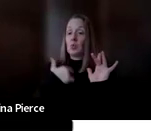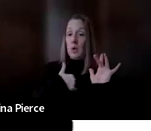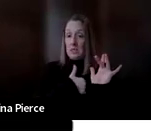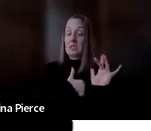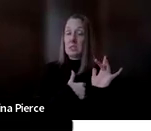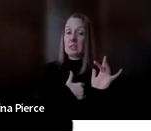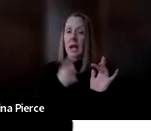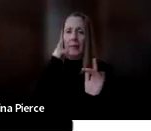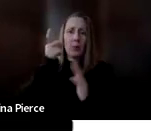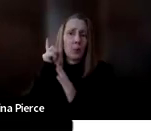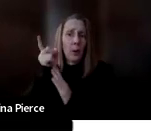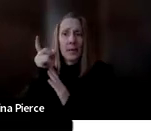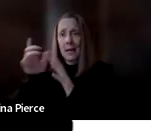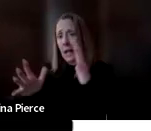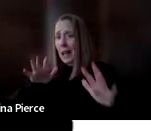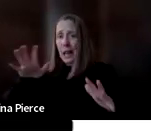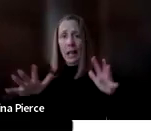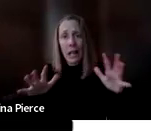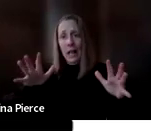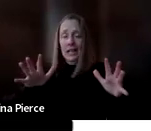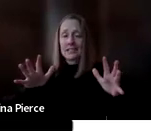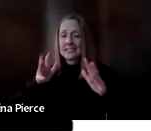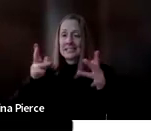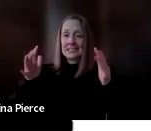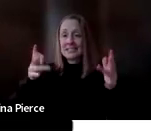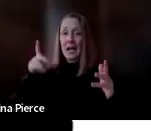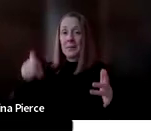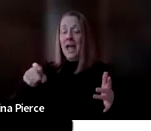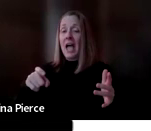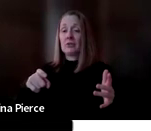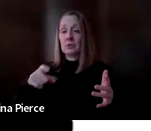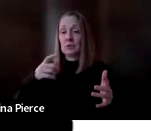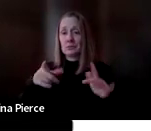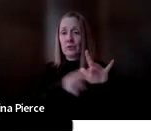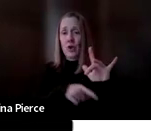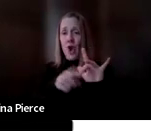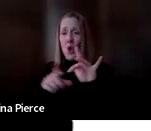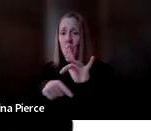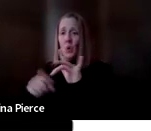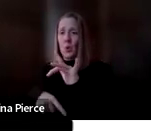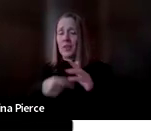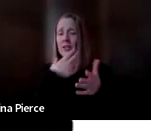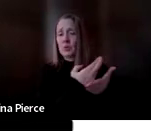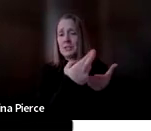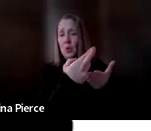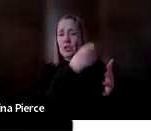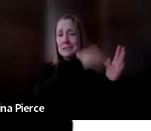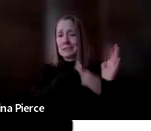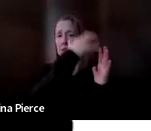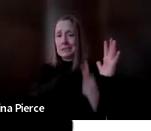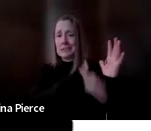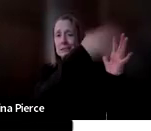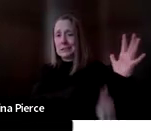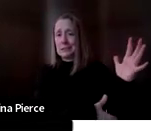one minute left to go so i'm i'm gonna have to forego the rest of these resources for now i apologize does